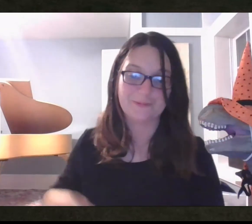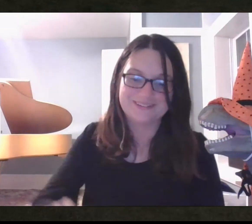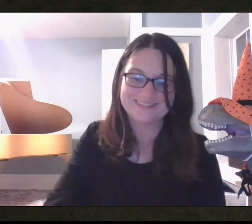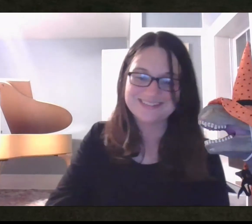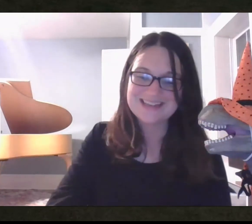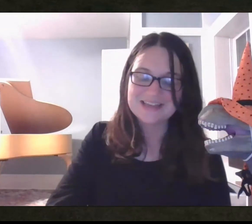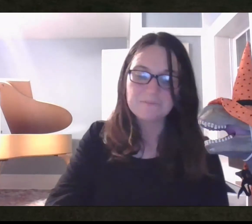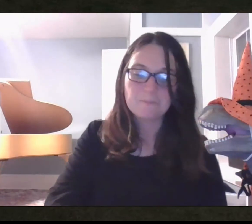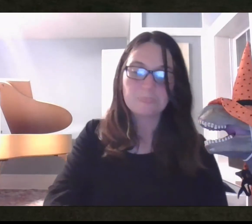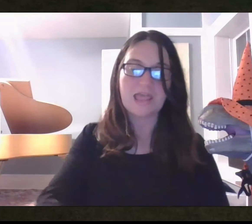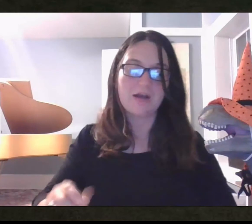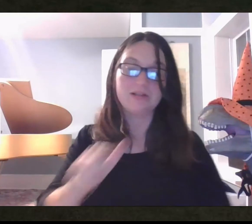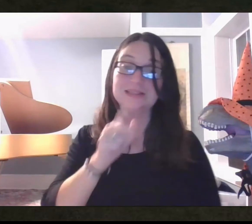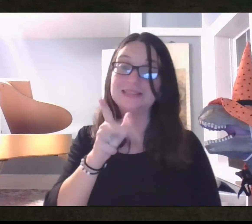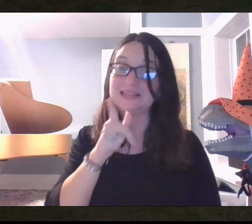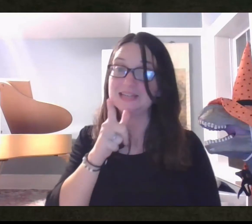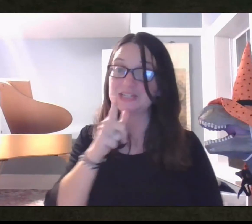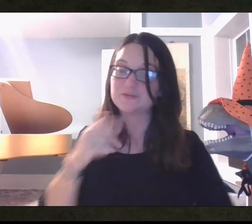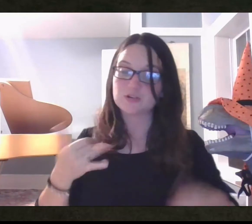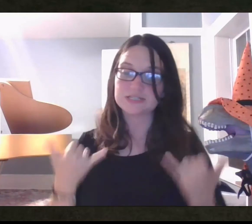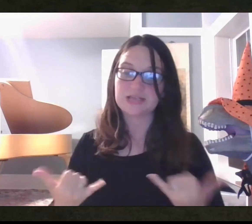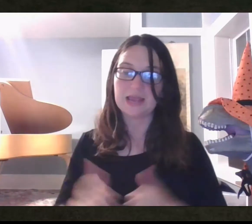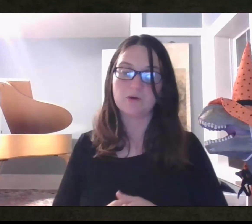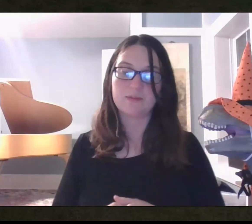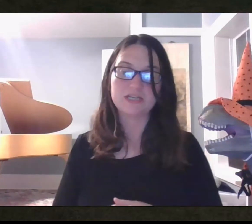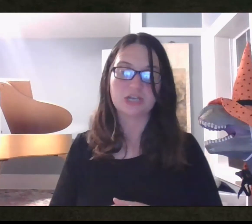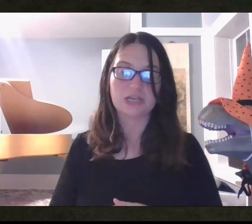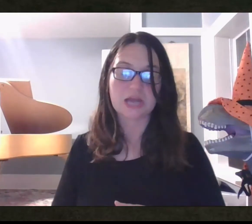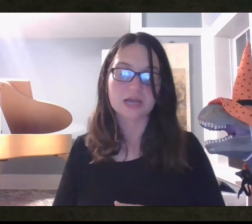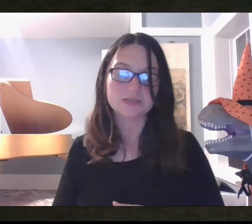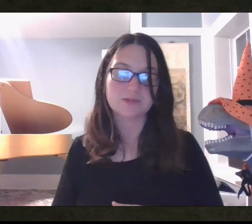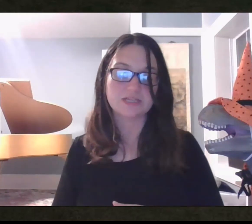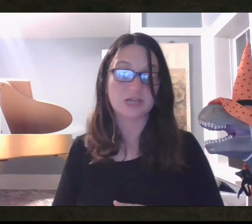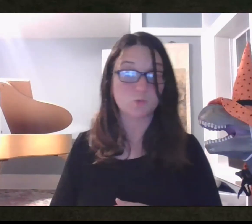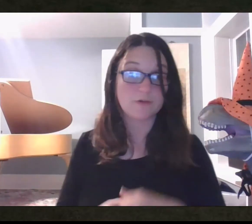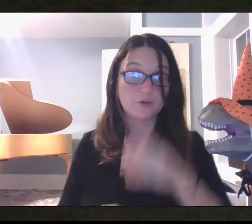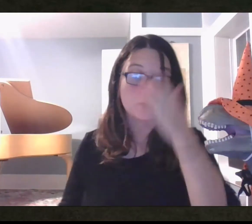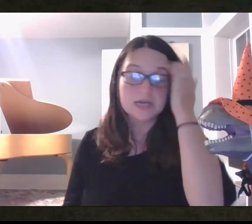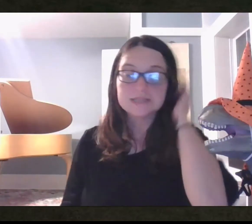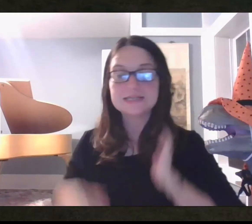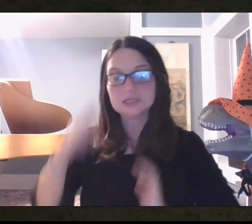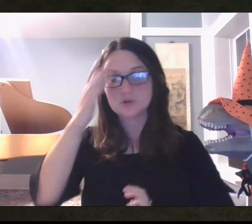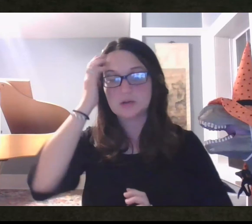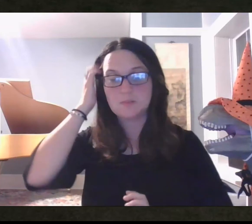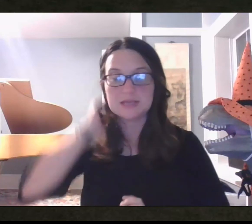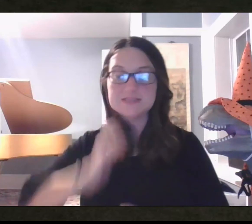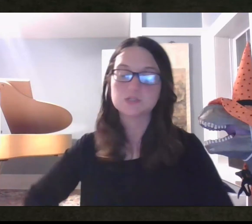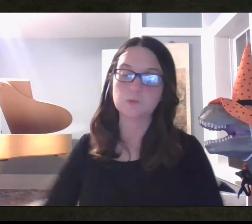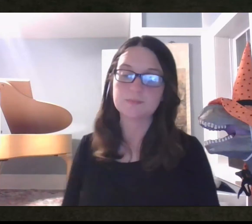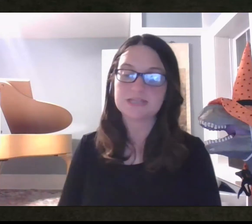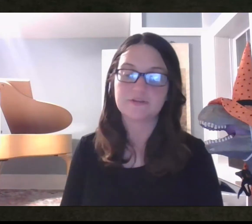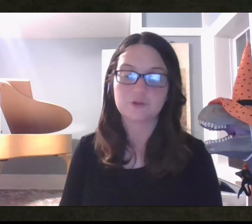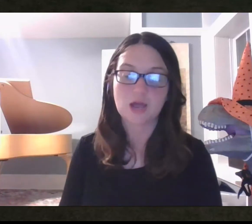do, too. Now, lunch for today will be chicken nuggets with a Dutch waffle, seasoned green